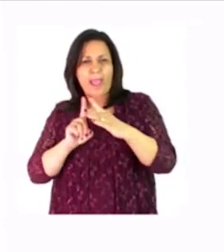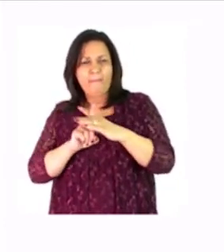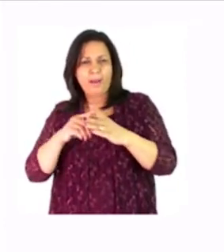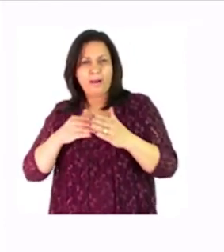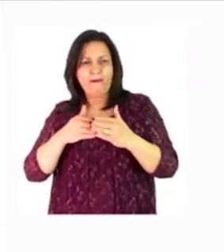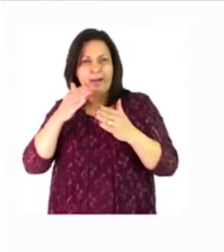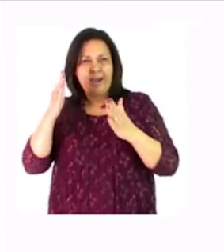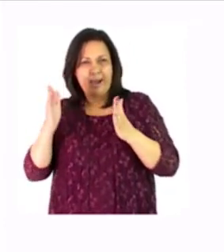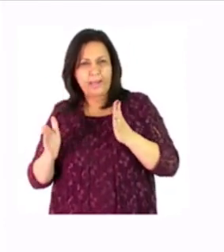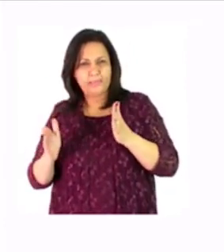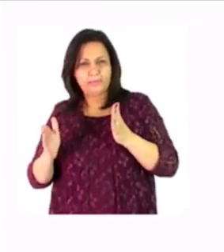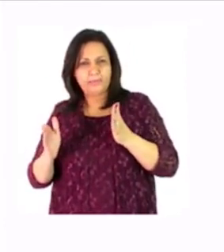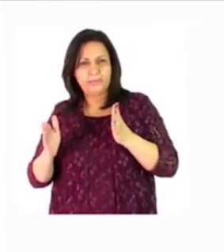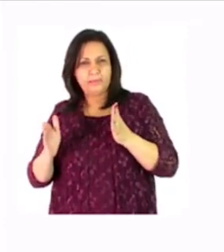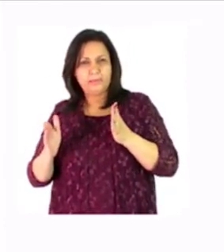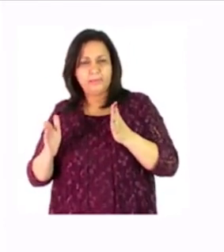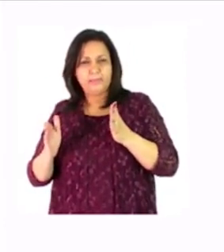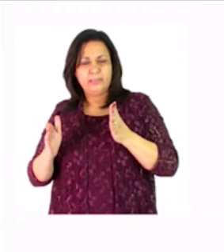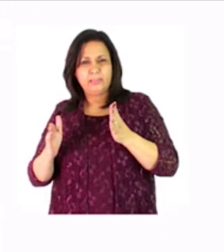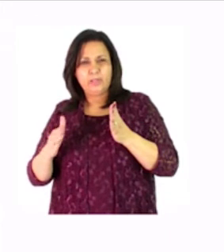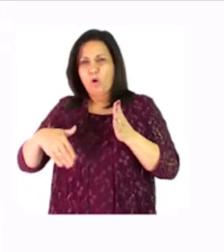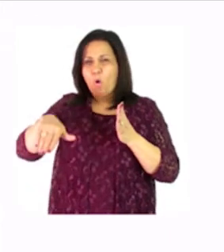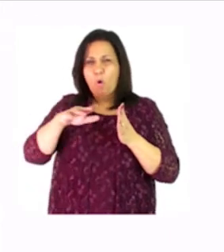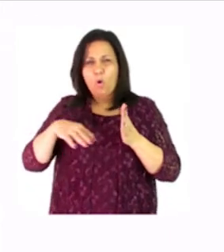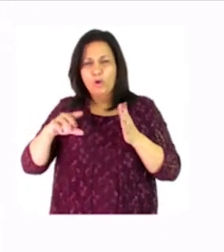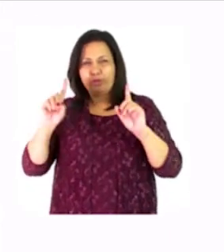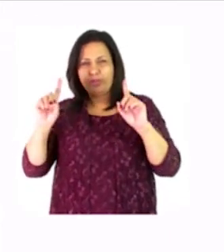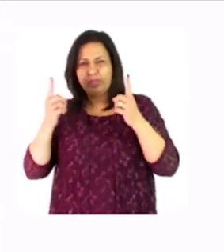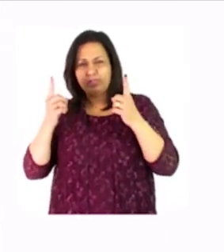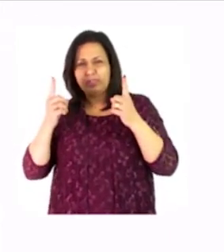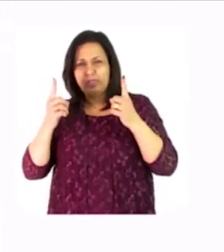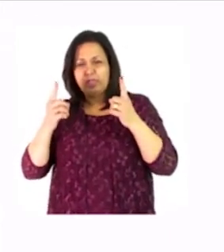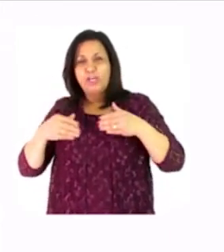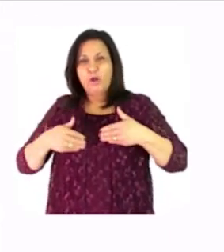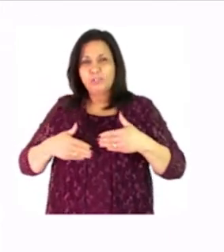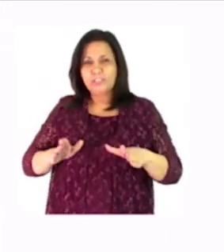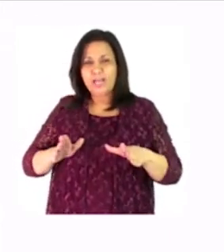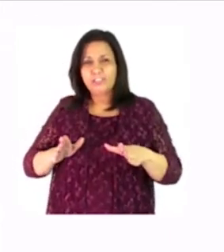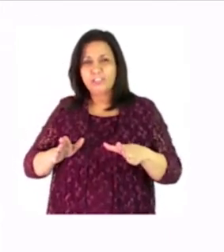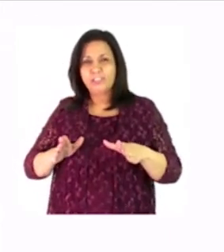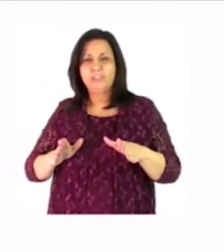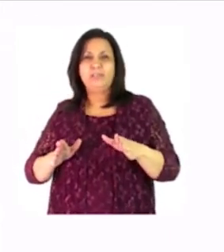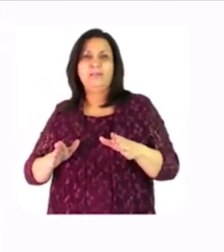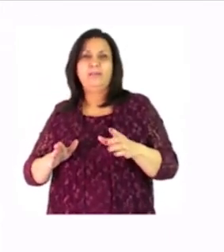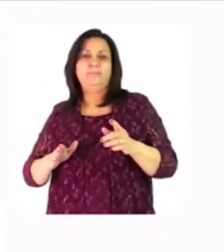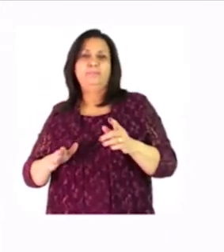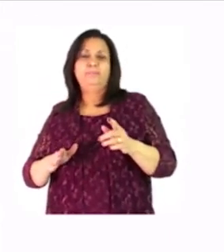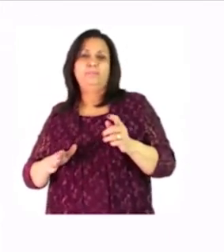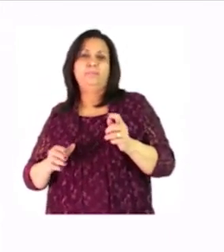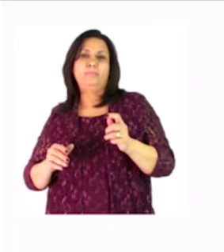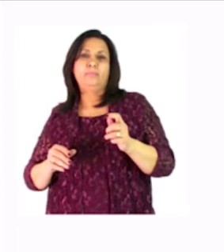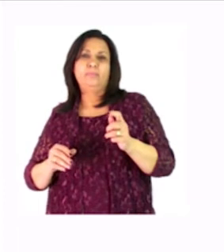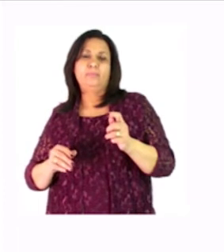if you have all your equipment and you have all your tools you need